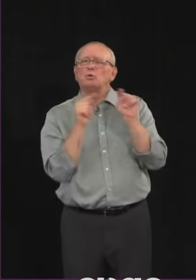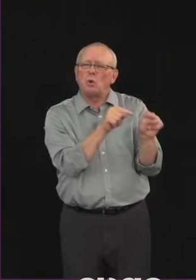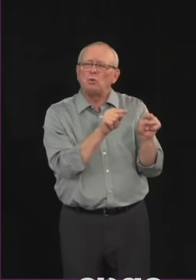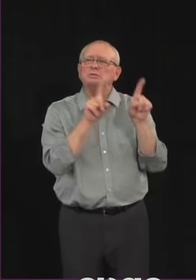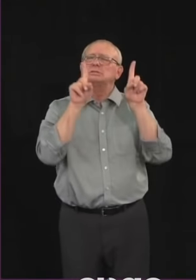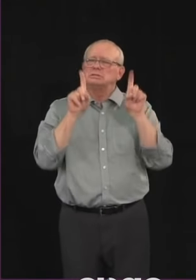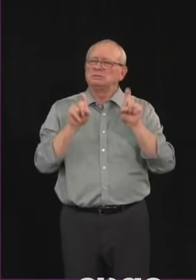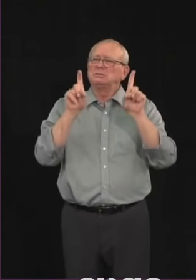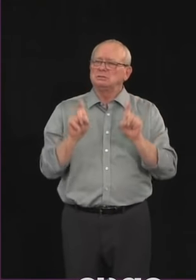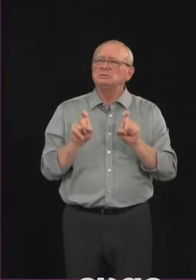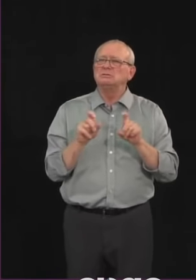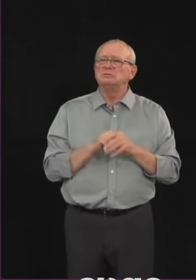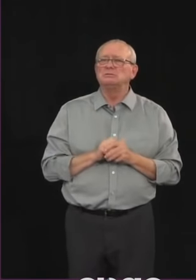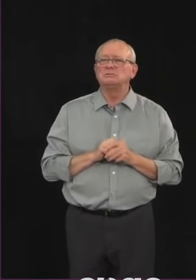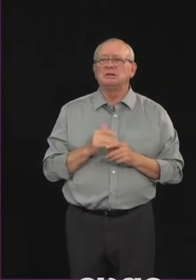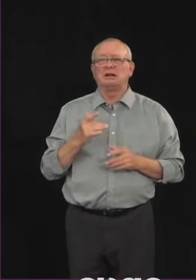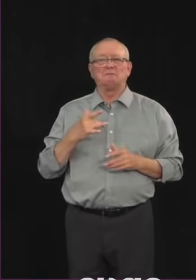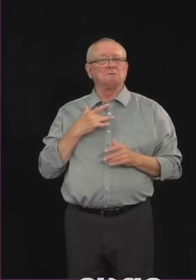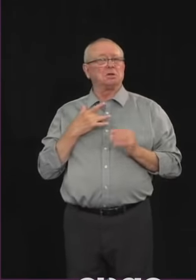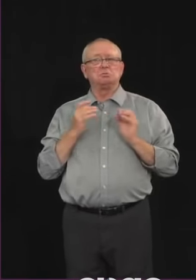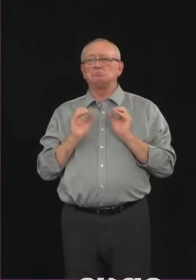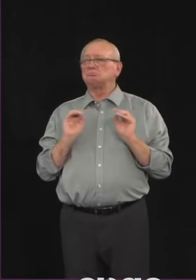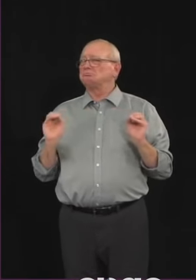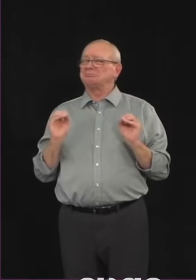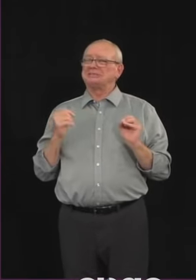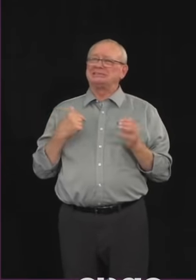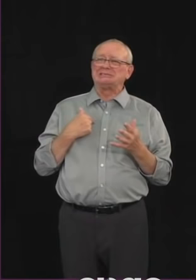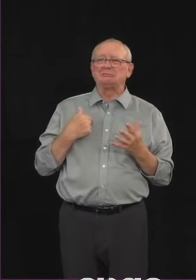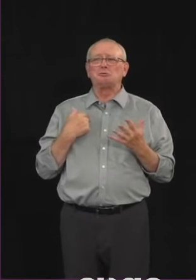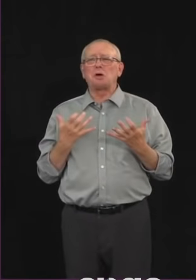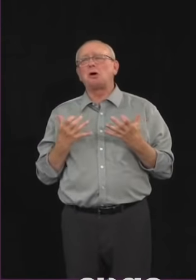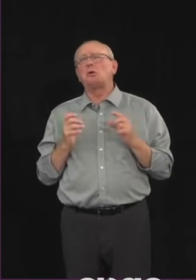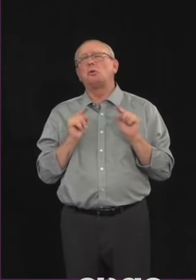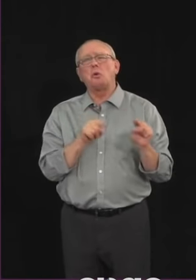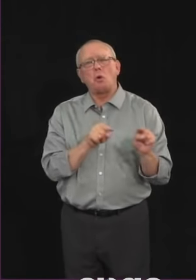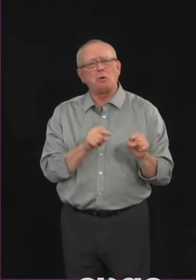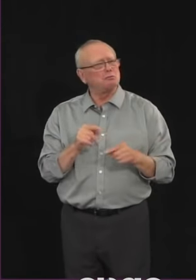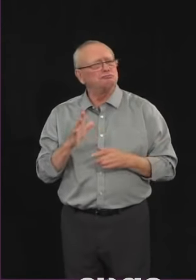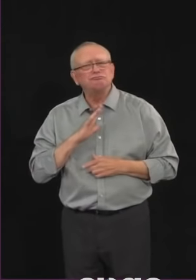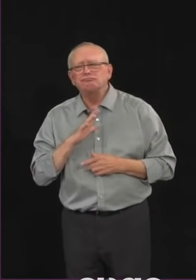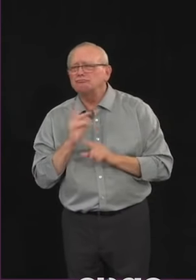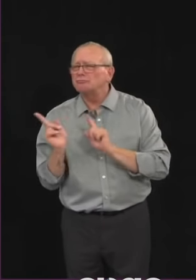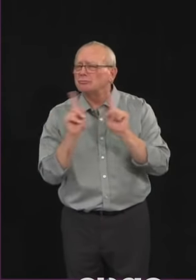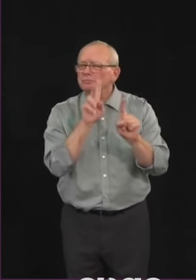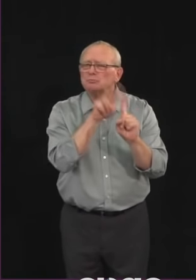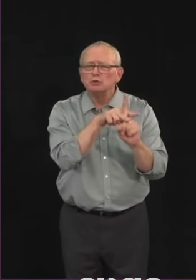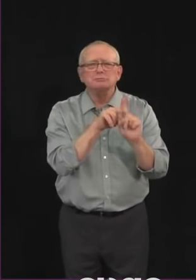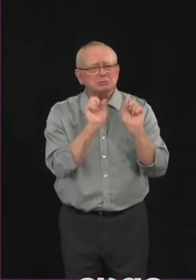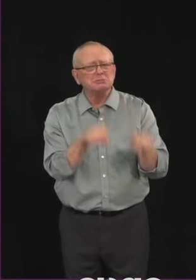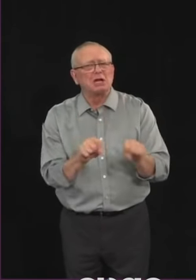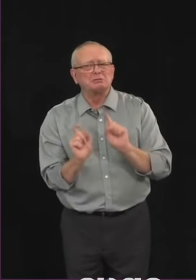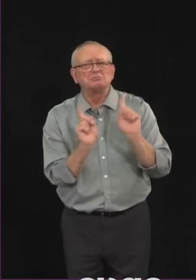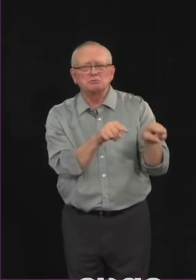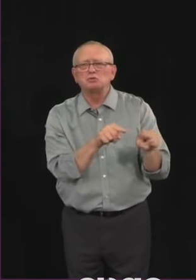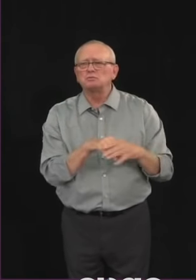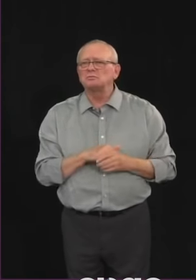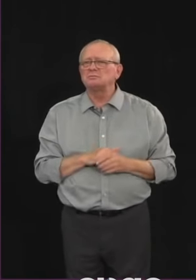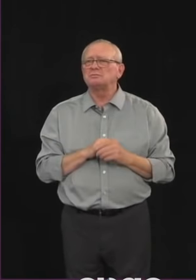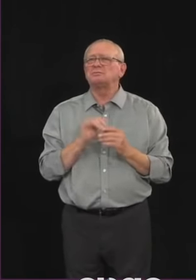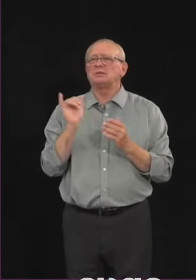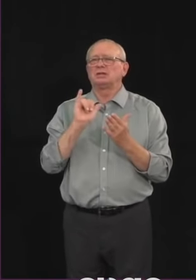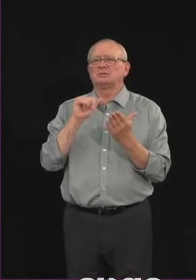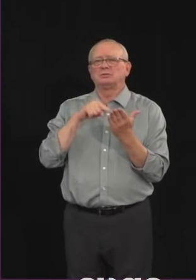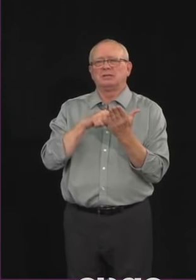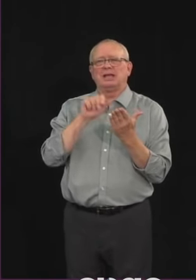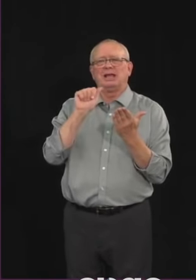don't have any symptoms. And a reminder to please download, as Premier mentioned, to download and use the AB Trace